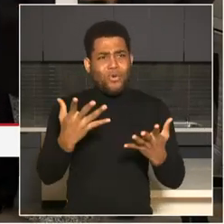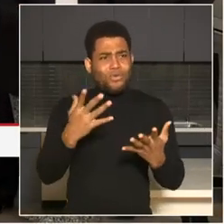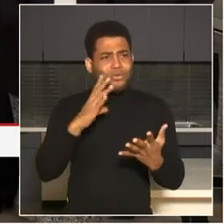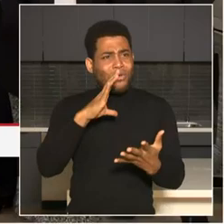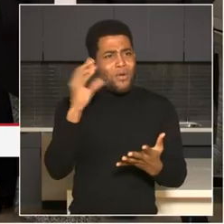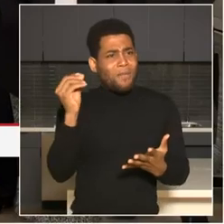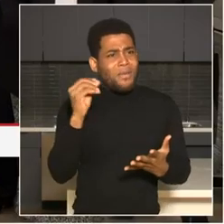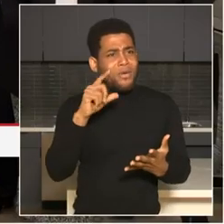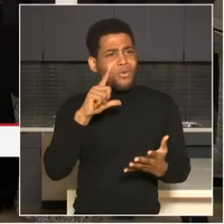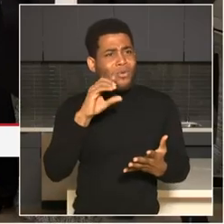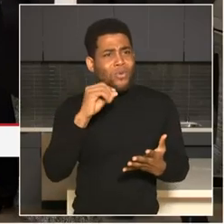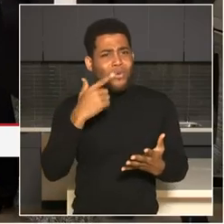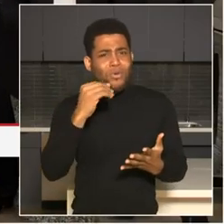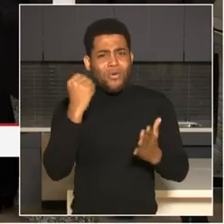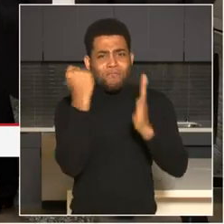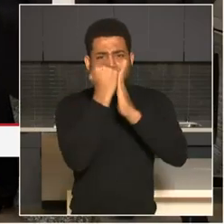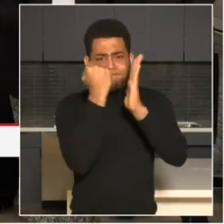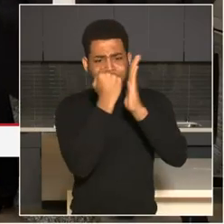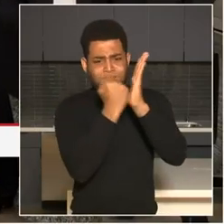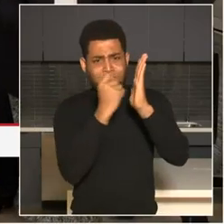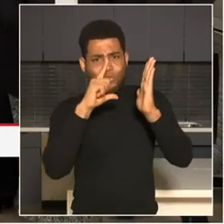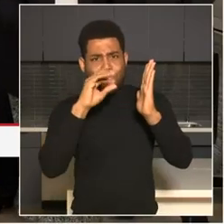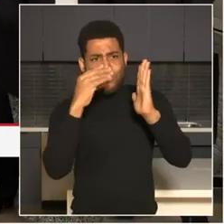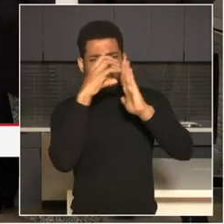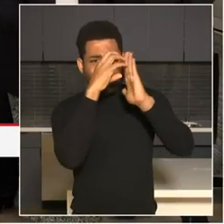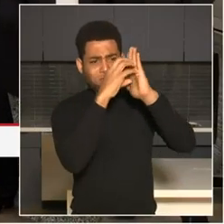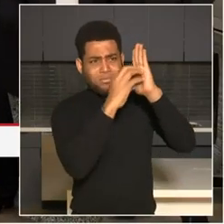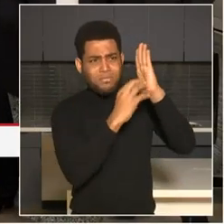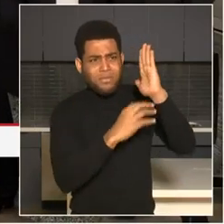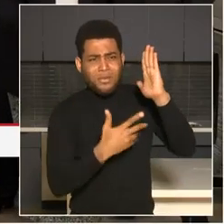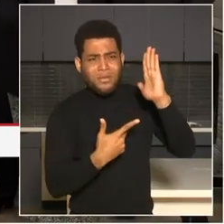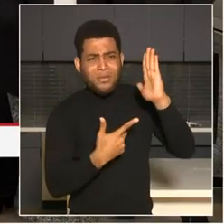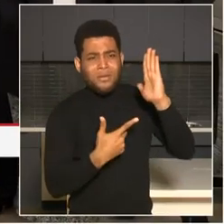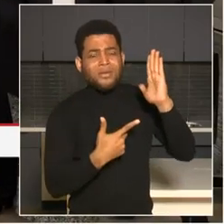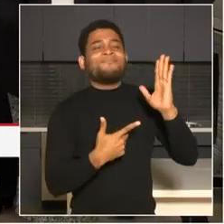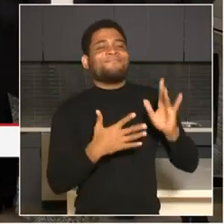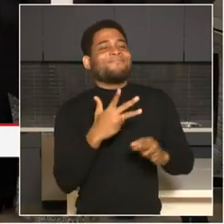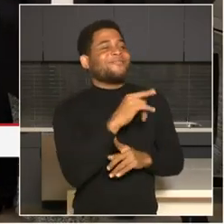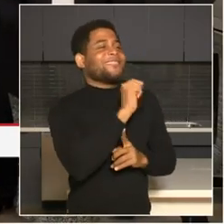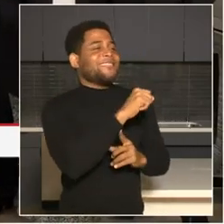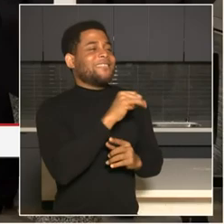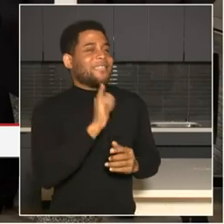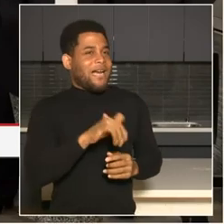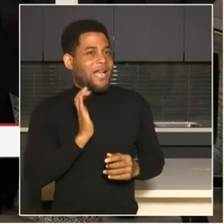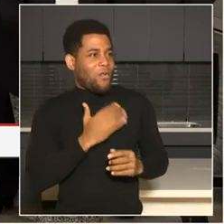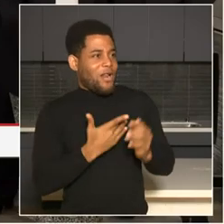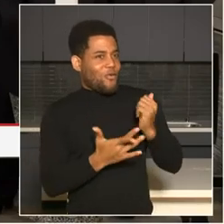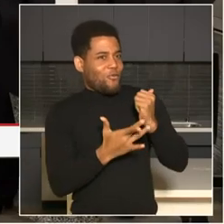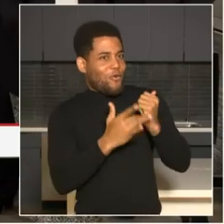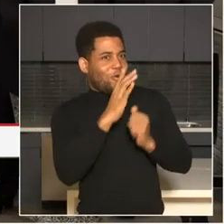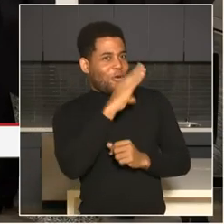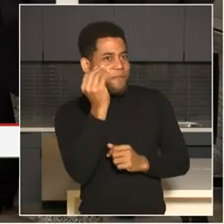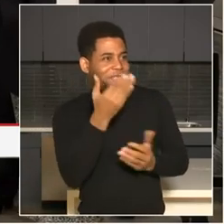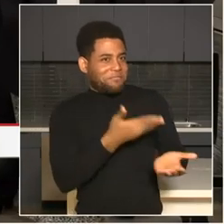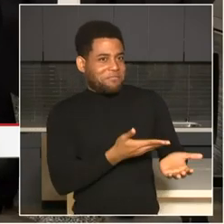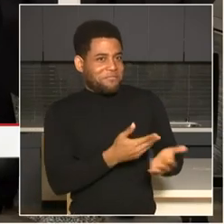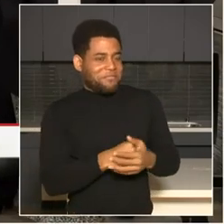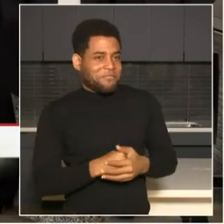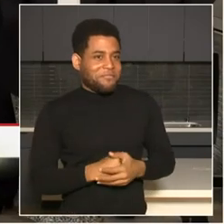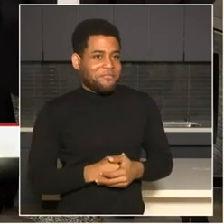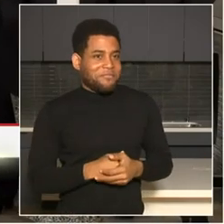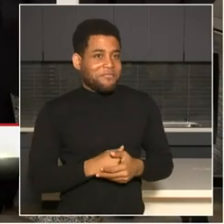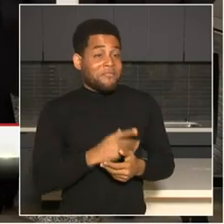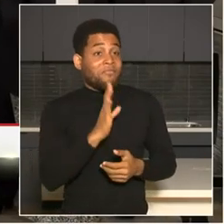technology that we're using right now, like Mark 43. I think you may see, it used to be called SpotShotter, but now it's called Sound Thinking.